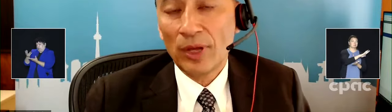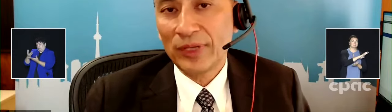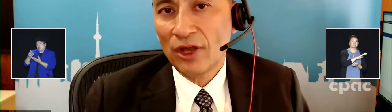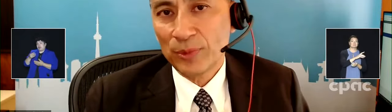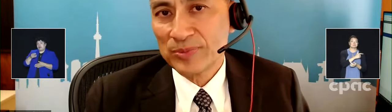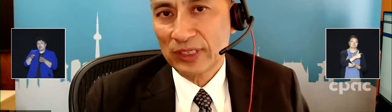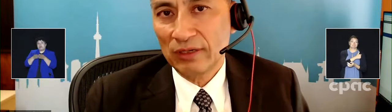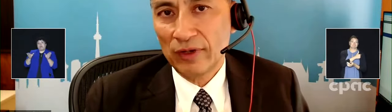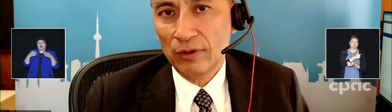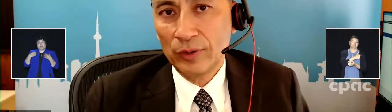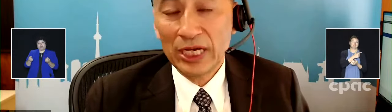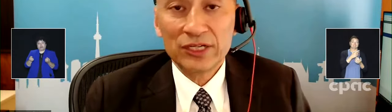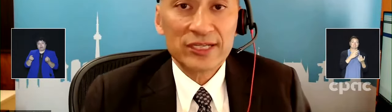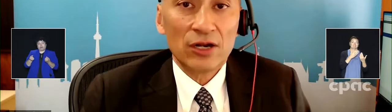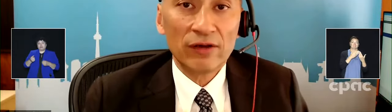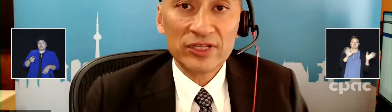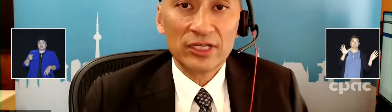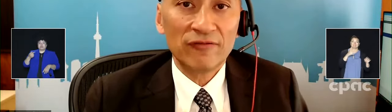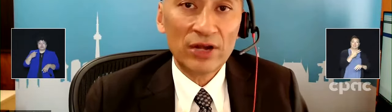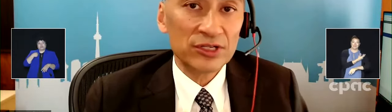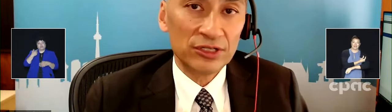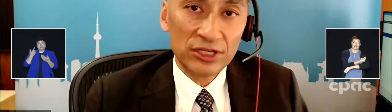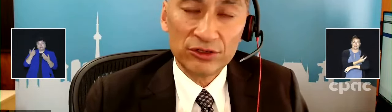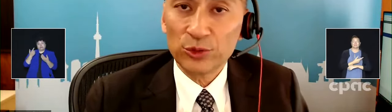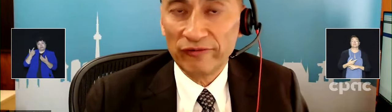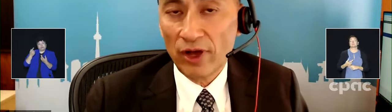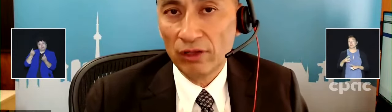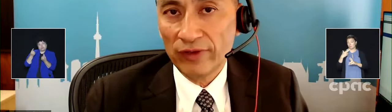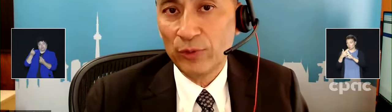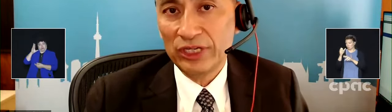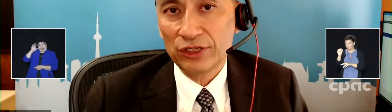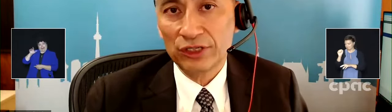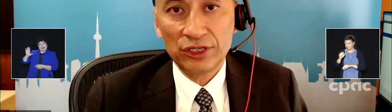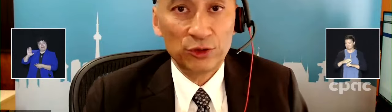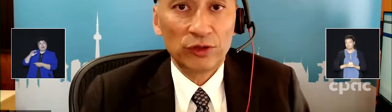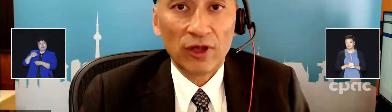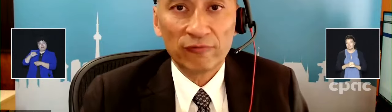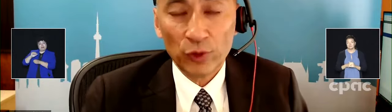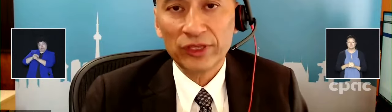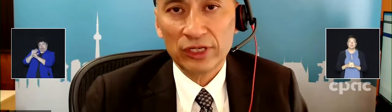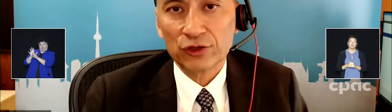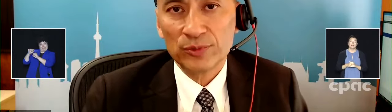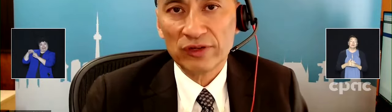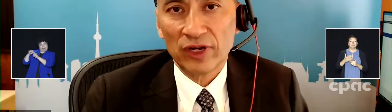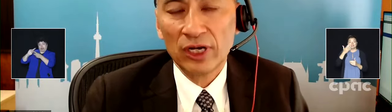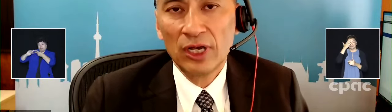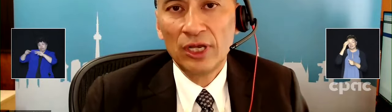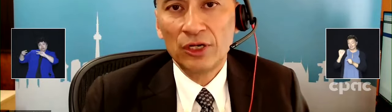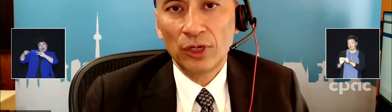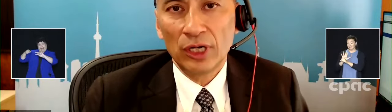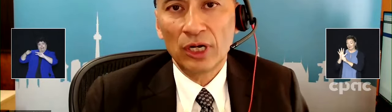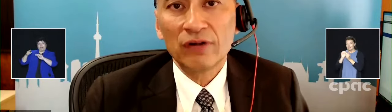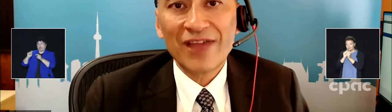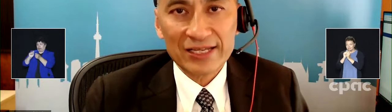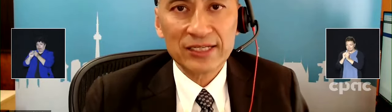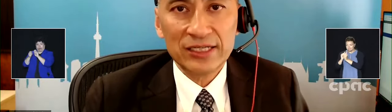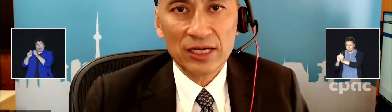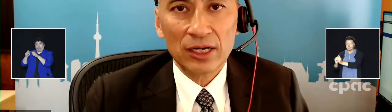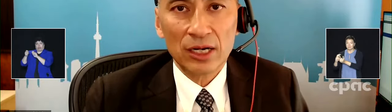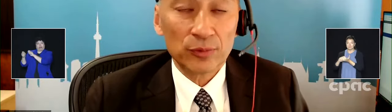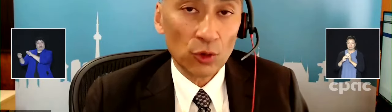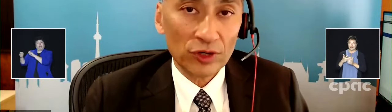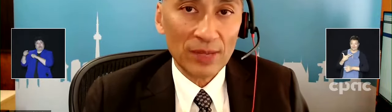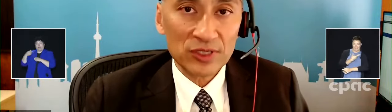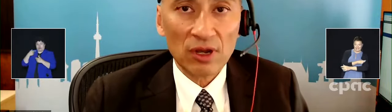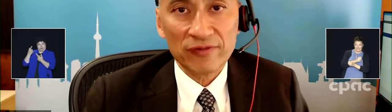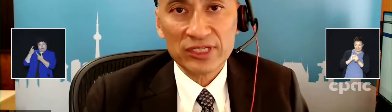health perspective. We understand, obviously, the virus continues to evolve and we need to continue to evolve with it in terms of our vaccine